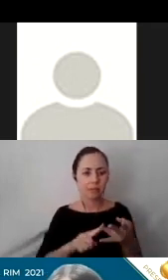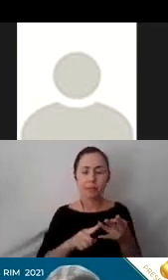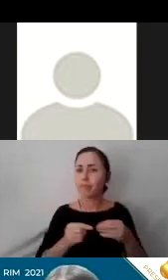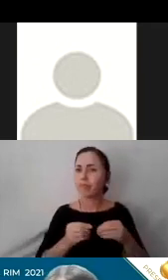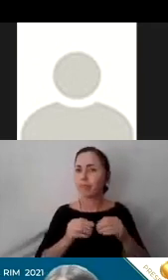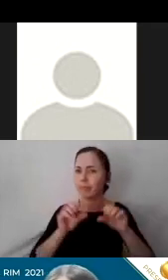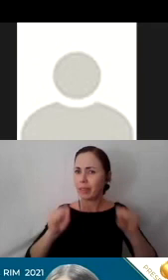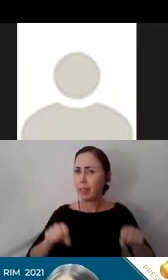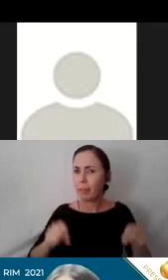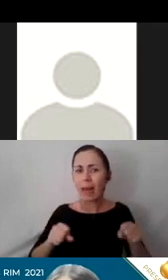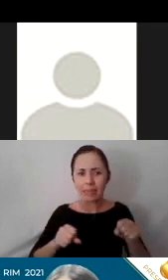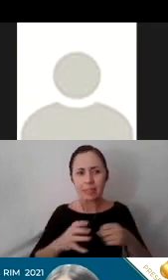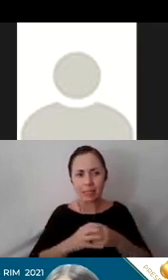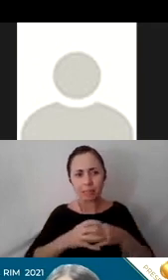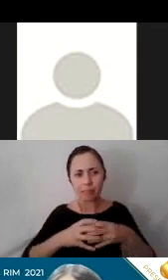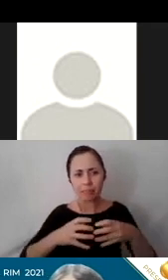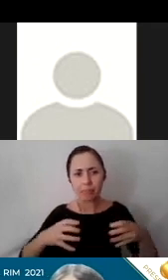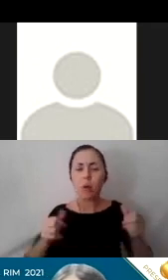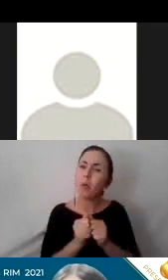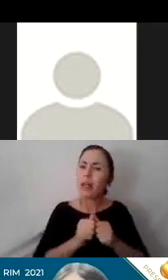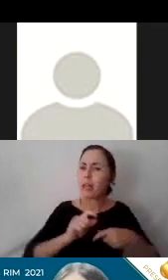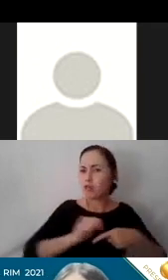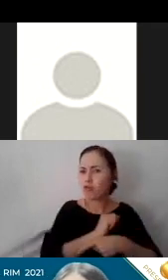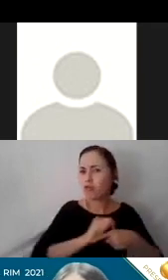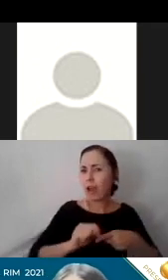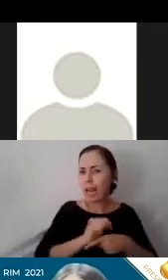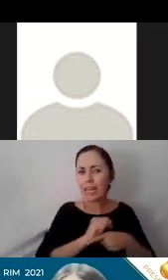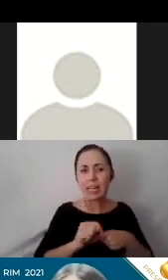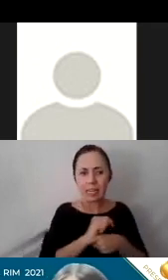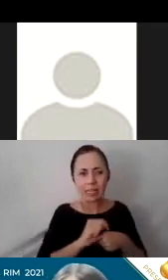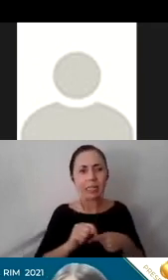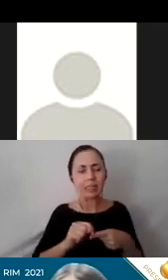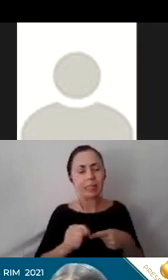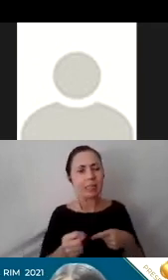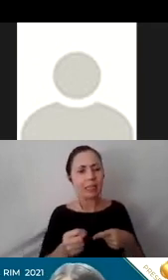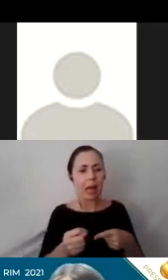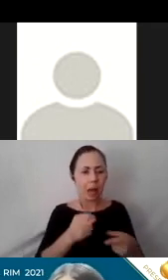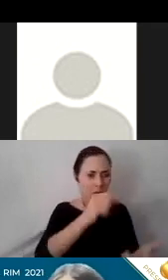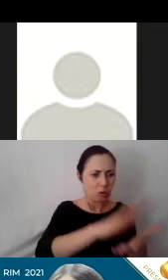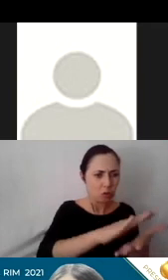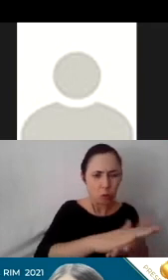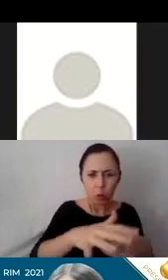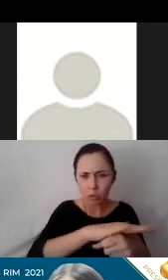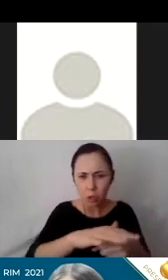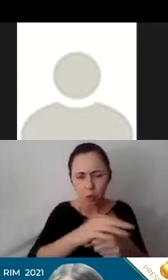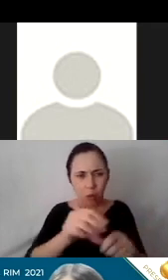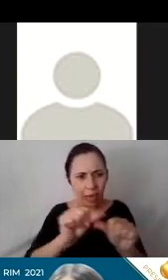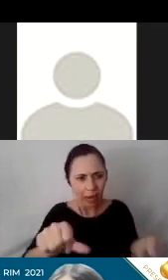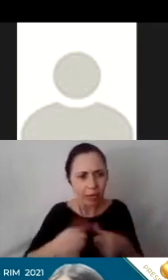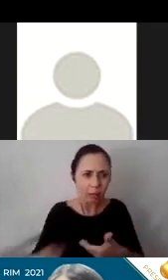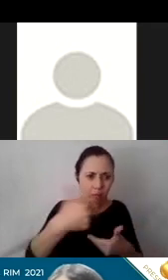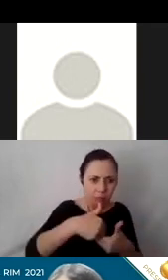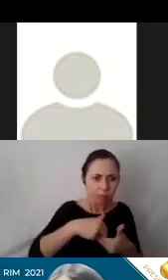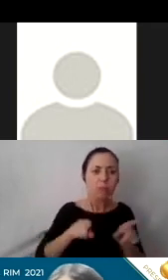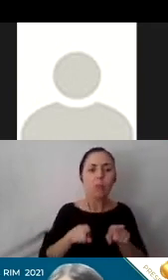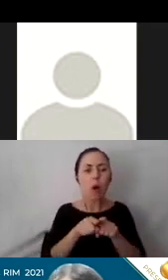Capacity building through our family engagement training series, which includes participating local schools. And we also reach out and